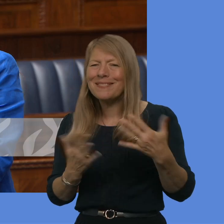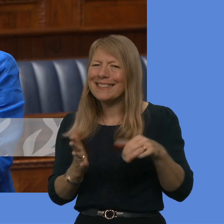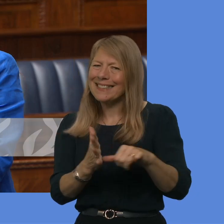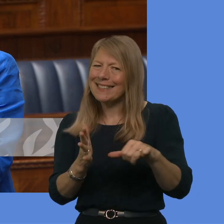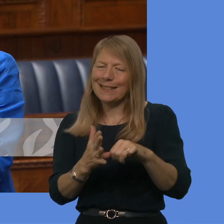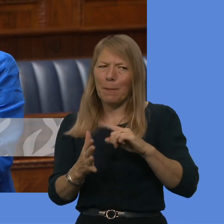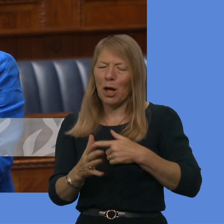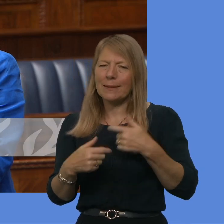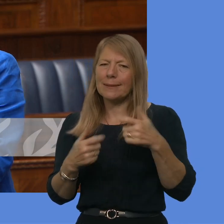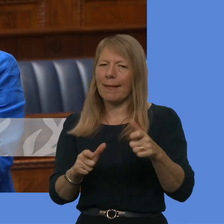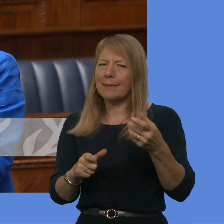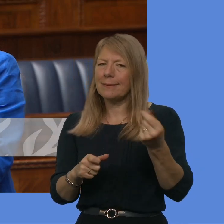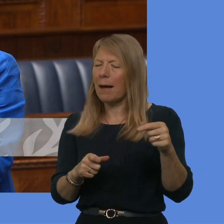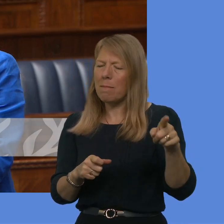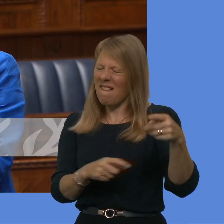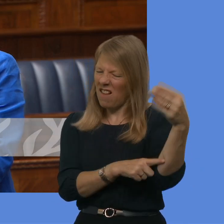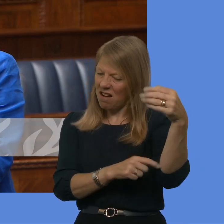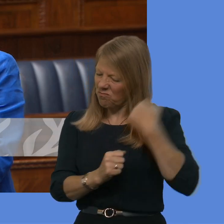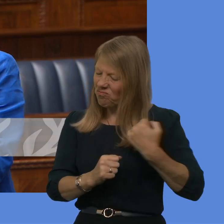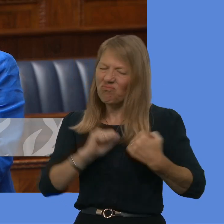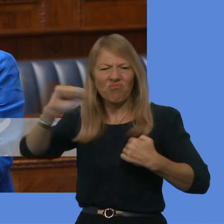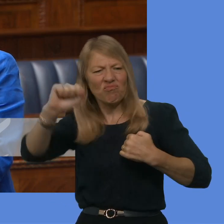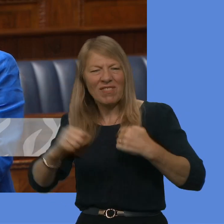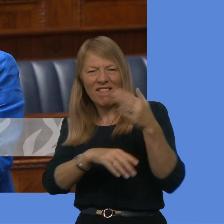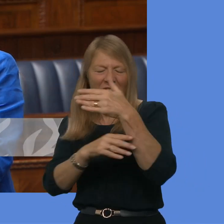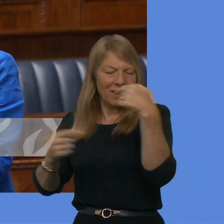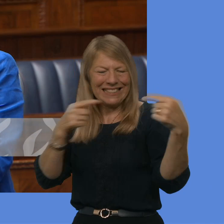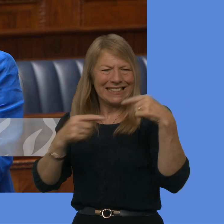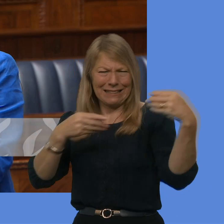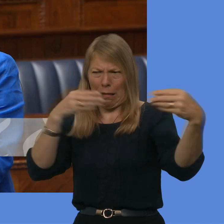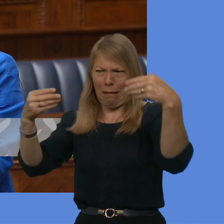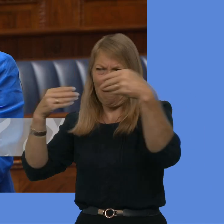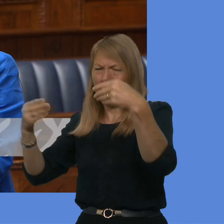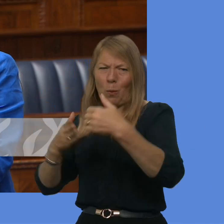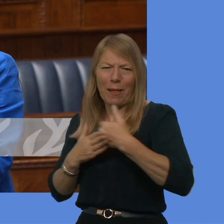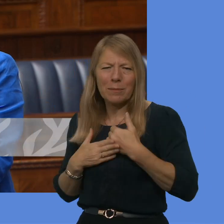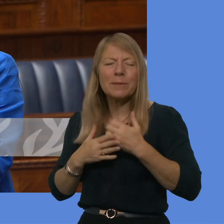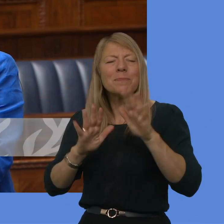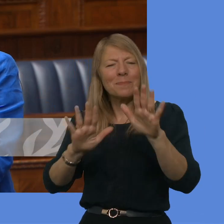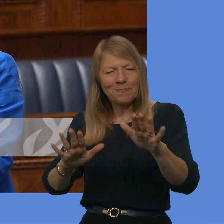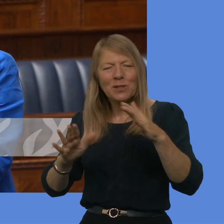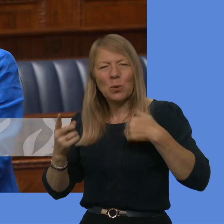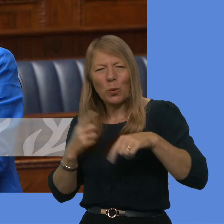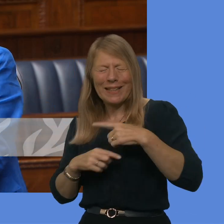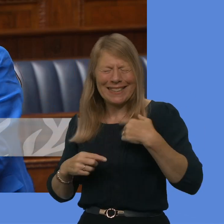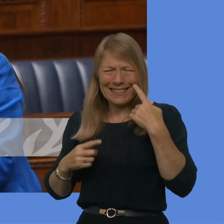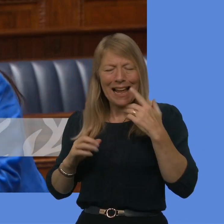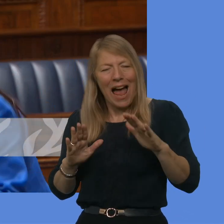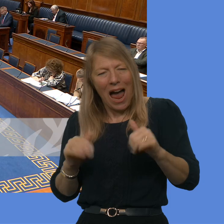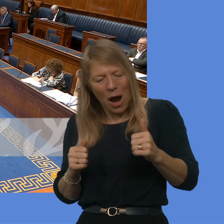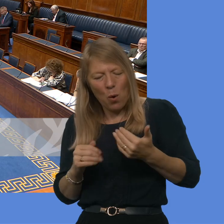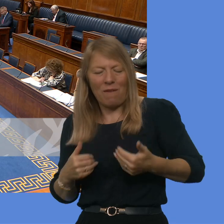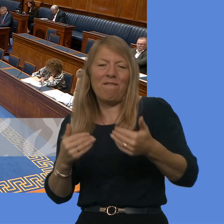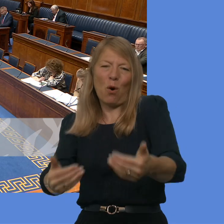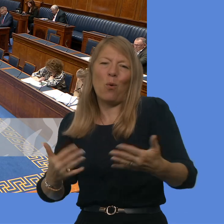and contested history that we have here. So, think it is a good opportunity for us to fully take that into account and see if we can find a way forward. Kate